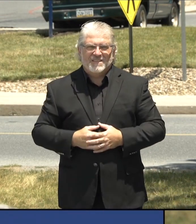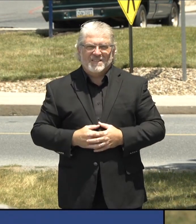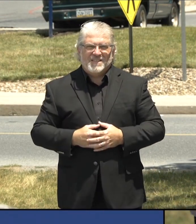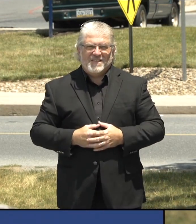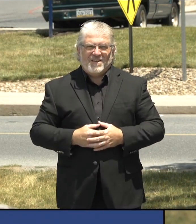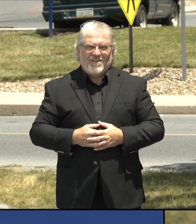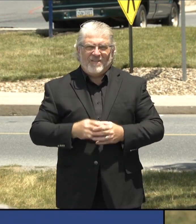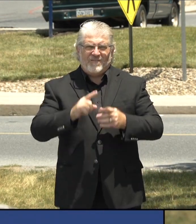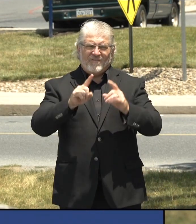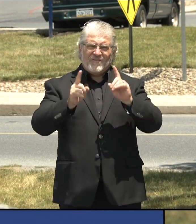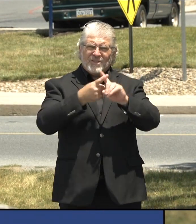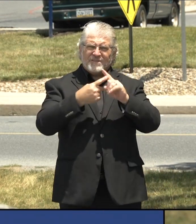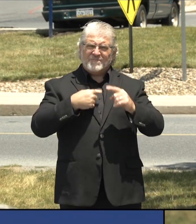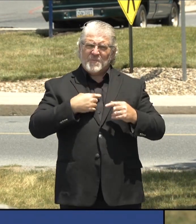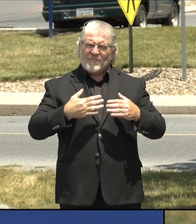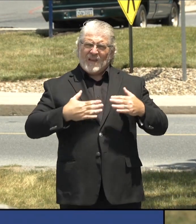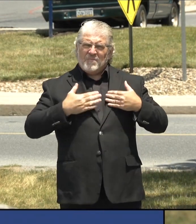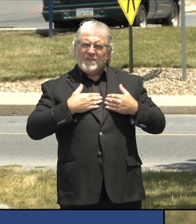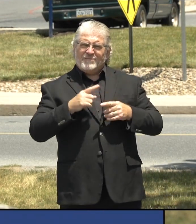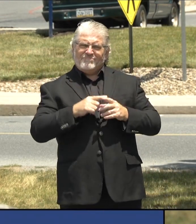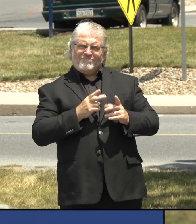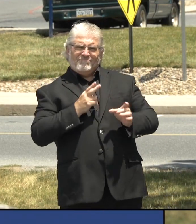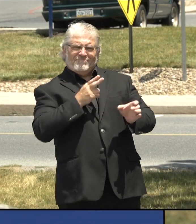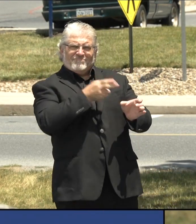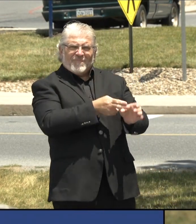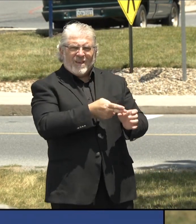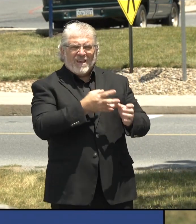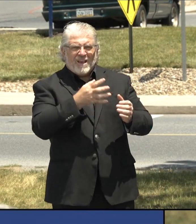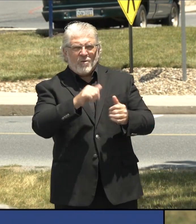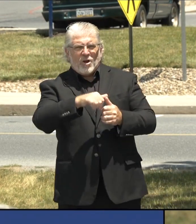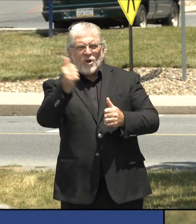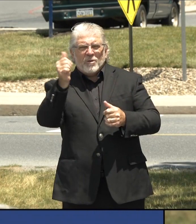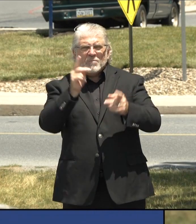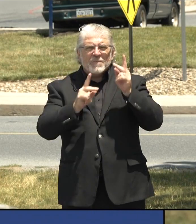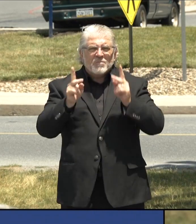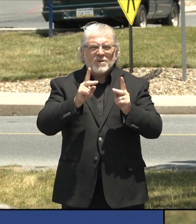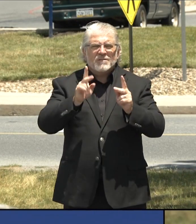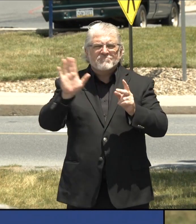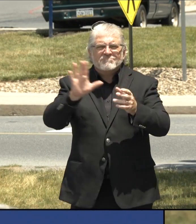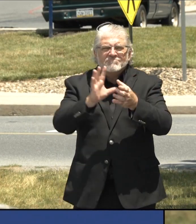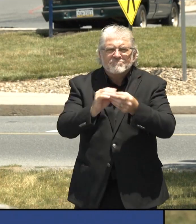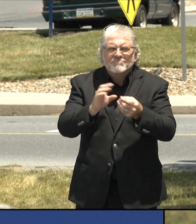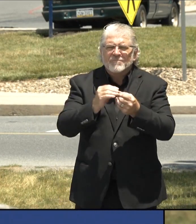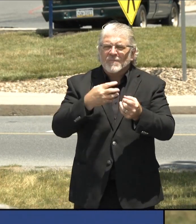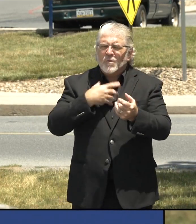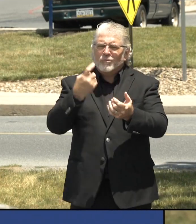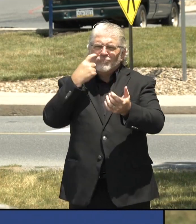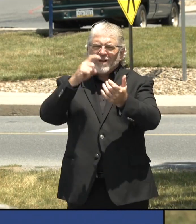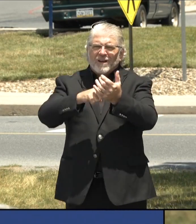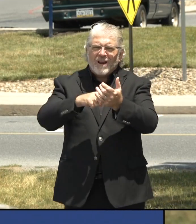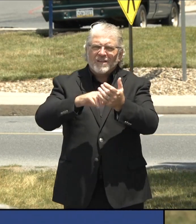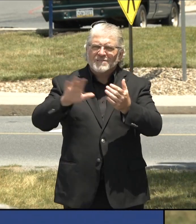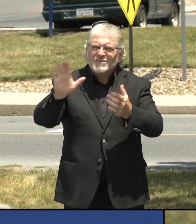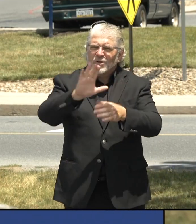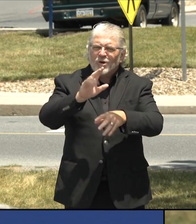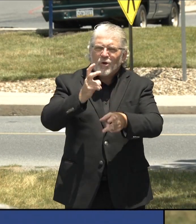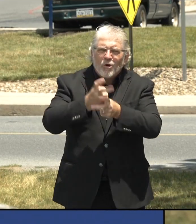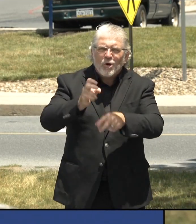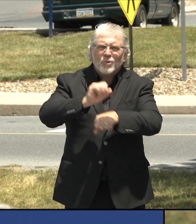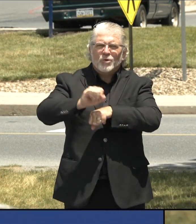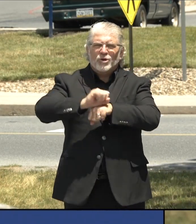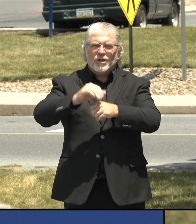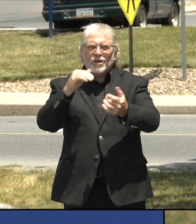our previous speakers, as I've said, in recognizing and sharing the appreciation of our employees, our physicians, which some are being